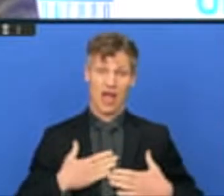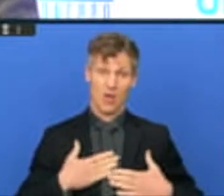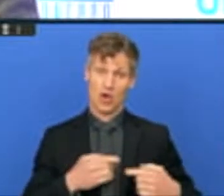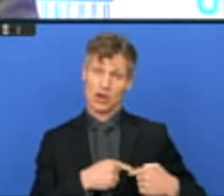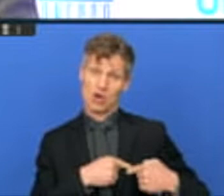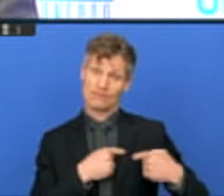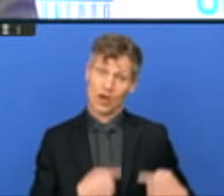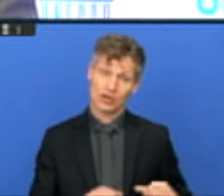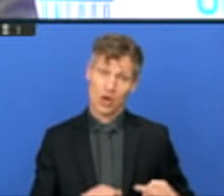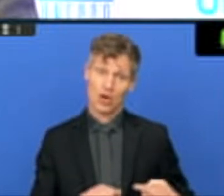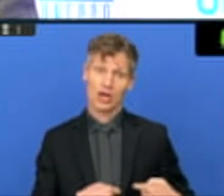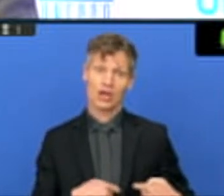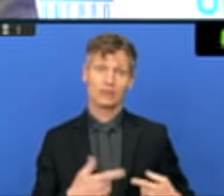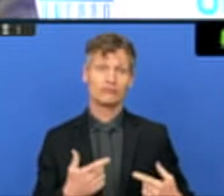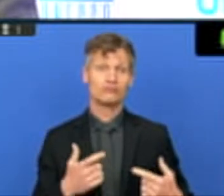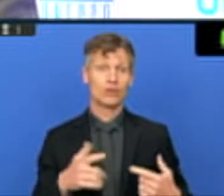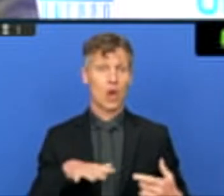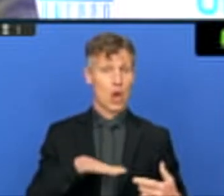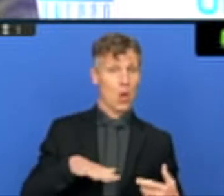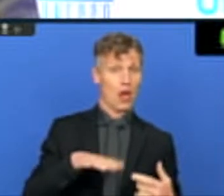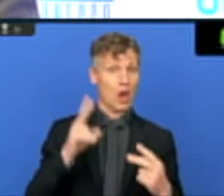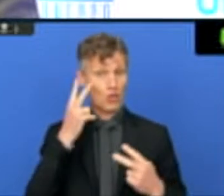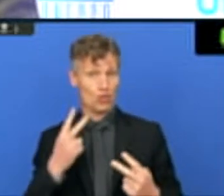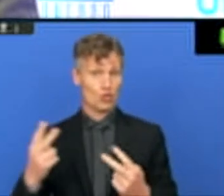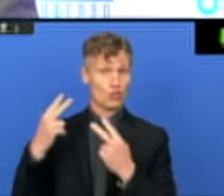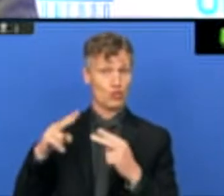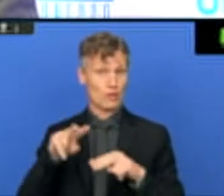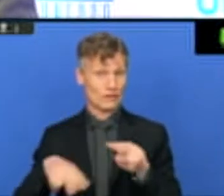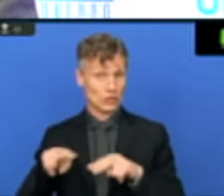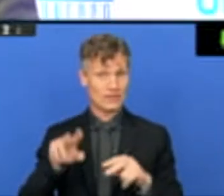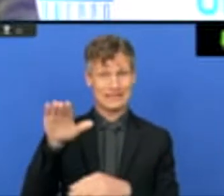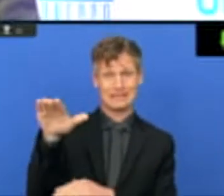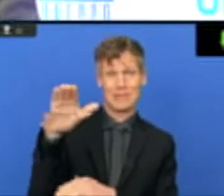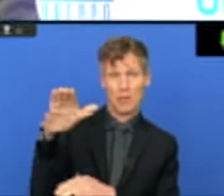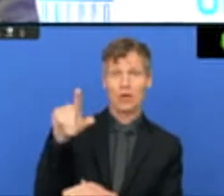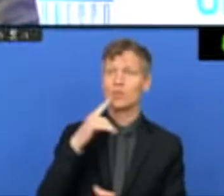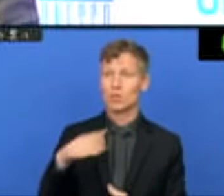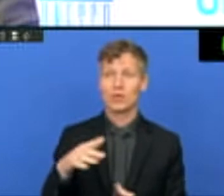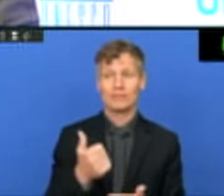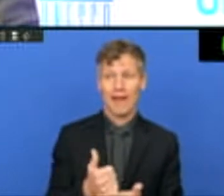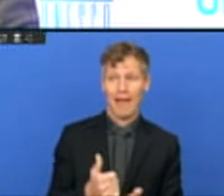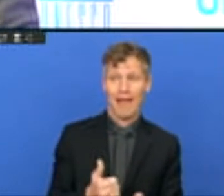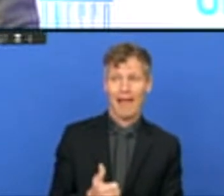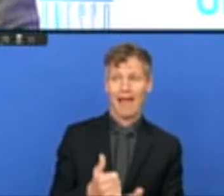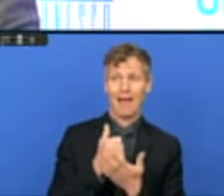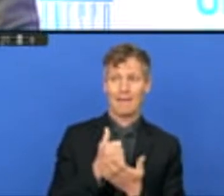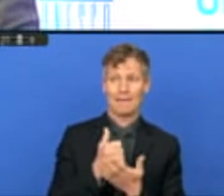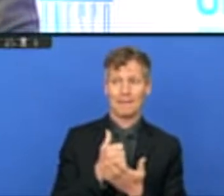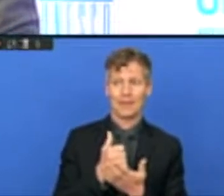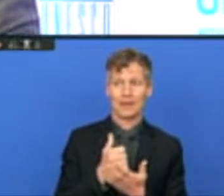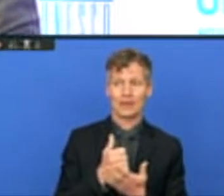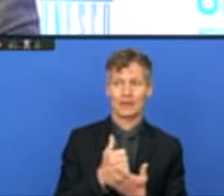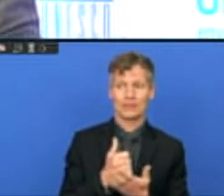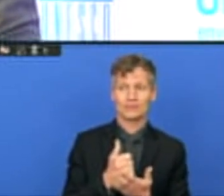at present, they have shown us that we can actually contribute to the national voluntary reviews,